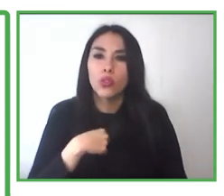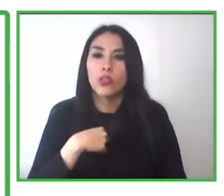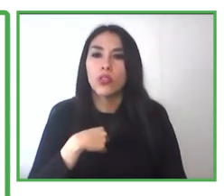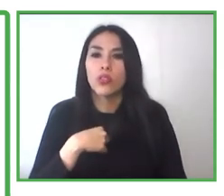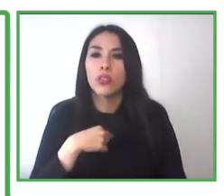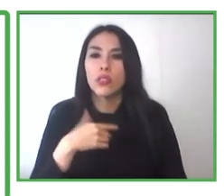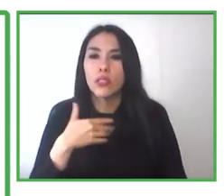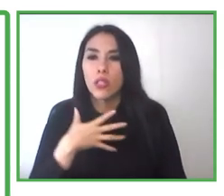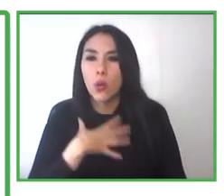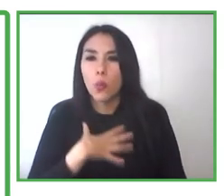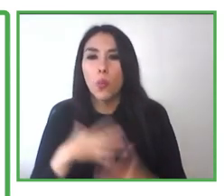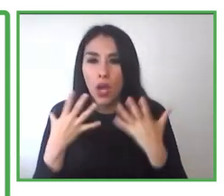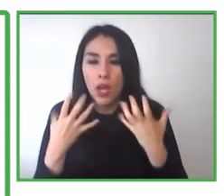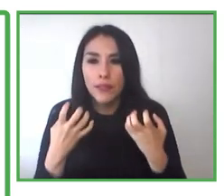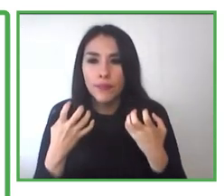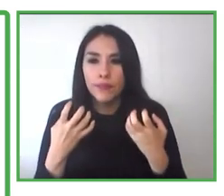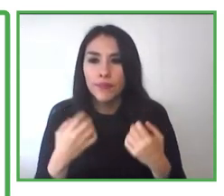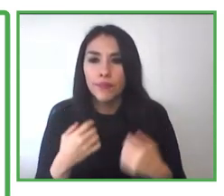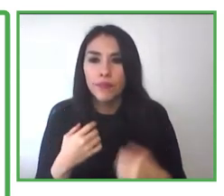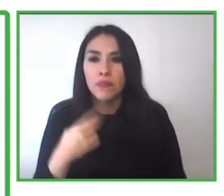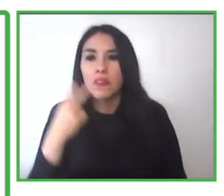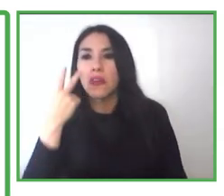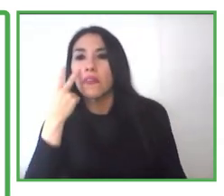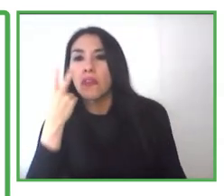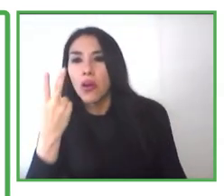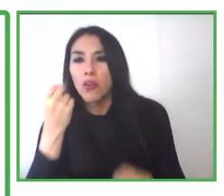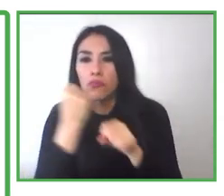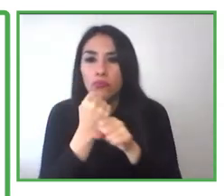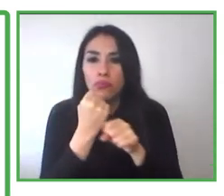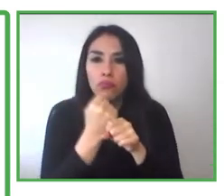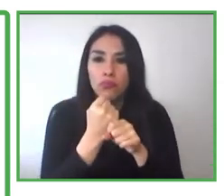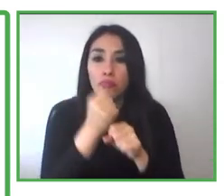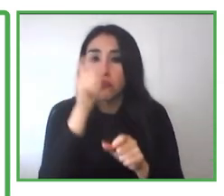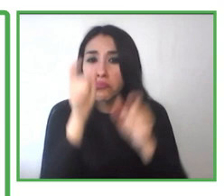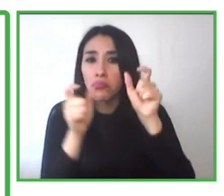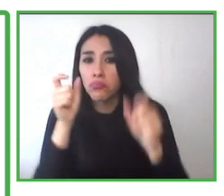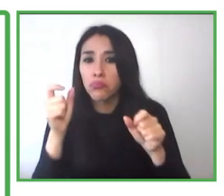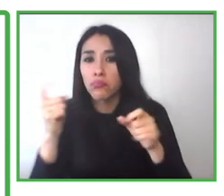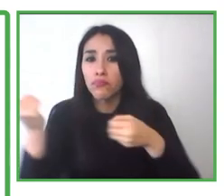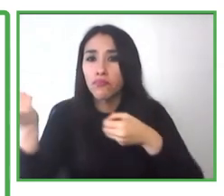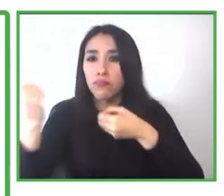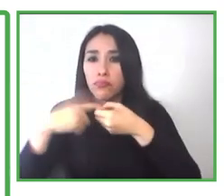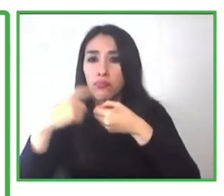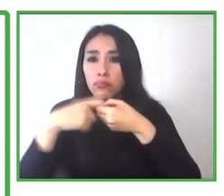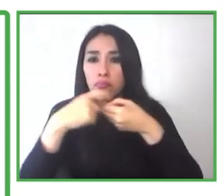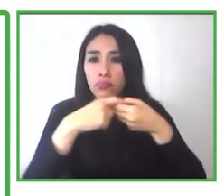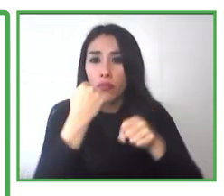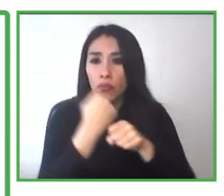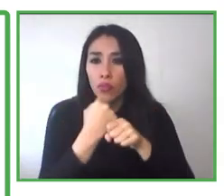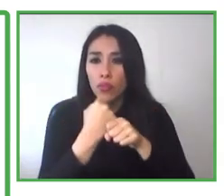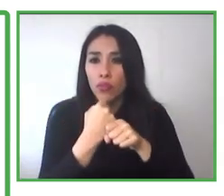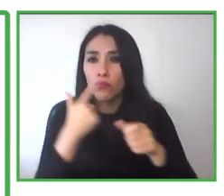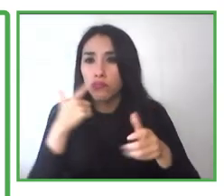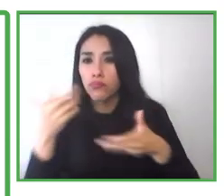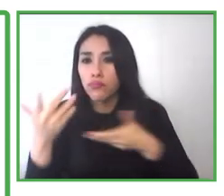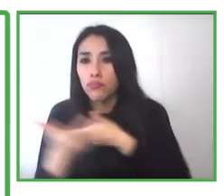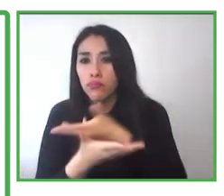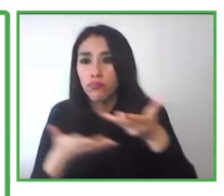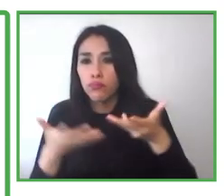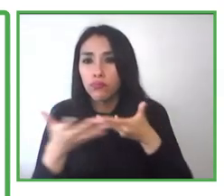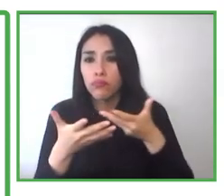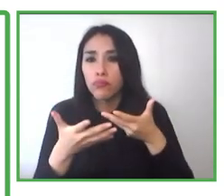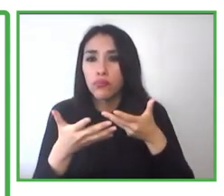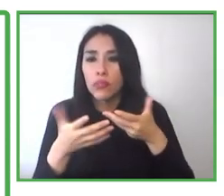And we believe that, that the work with the user follows certain processes. We want to strengthen